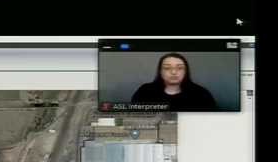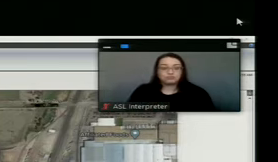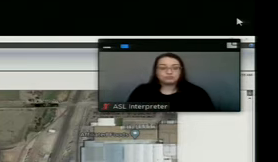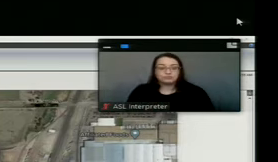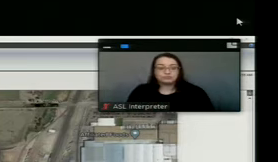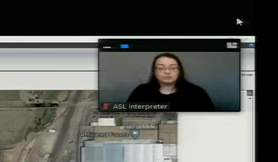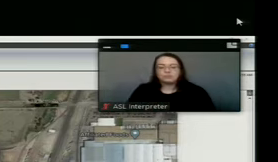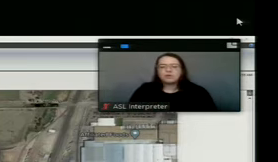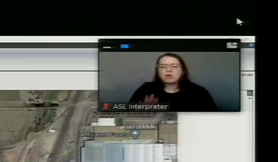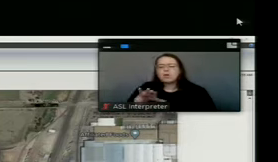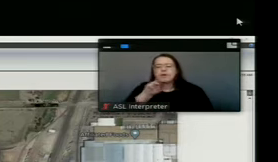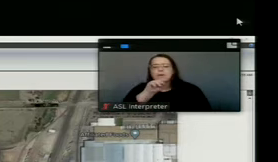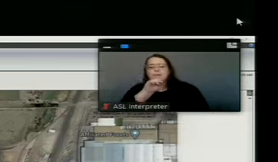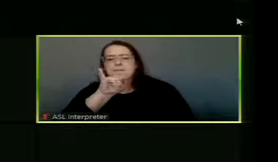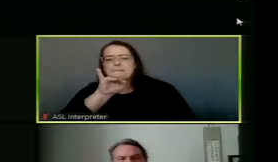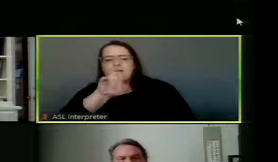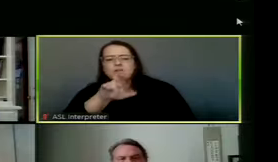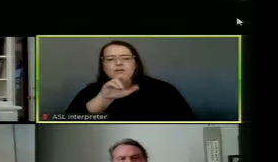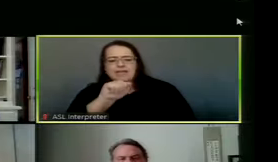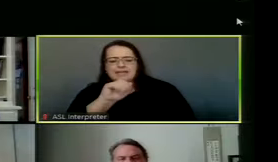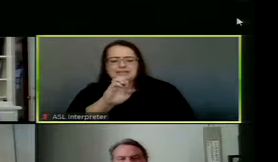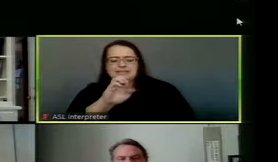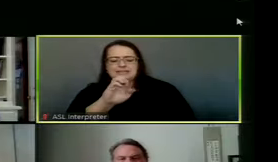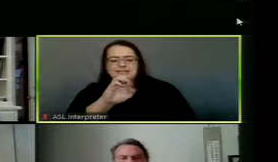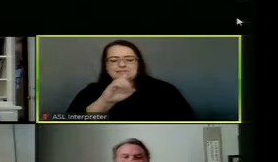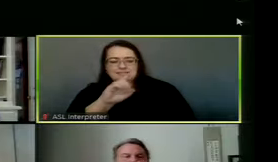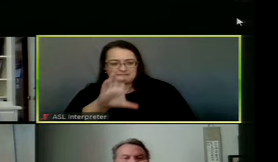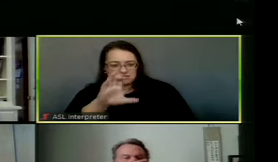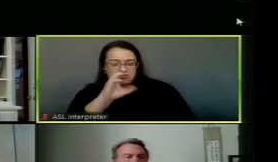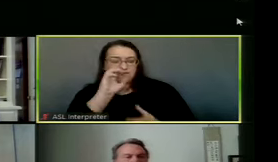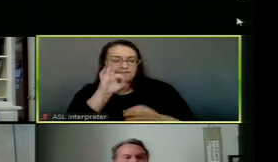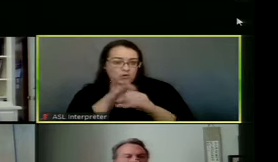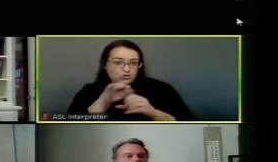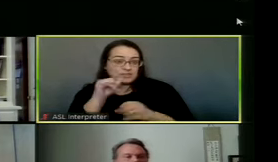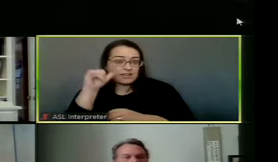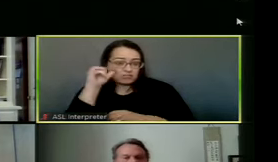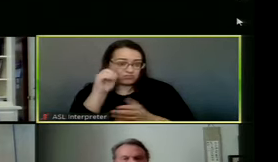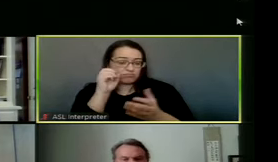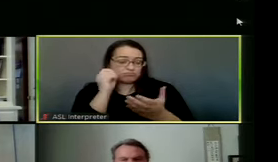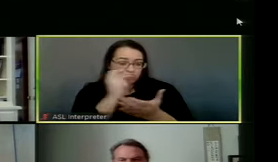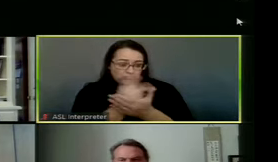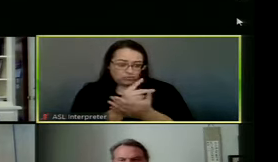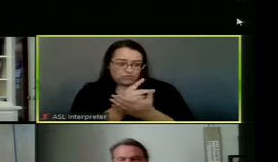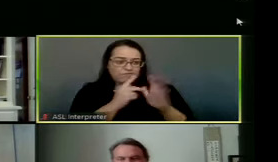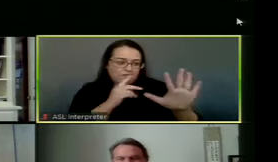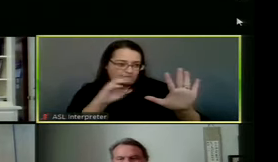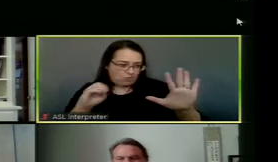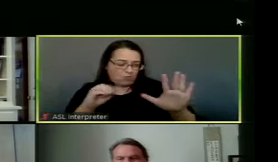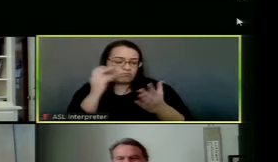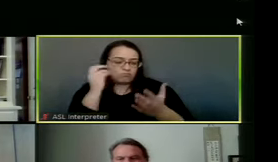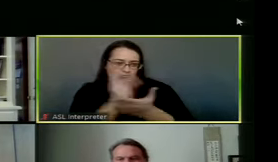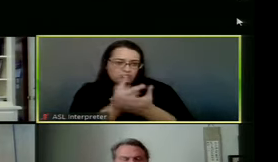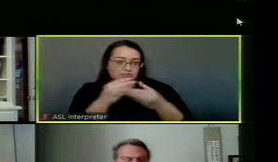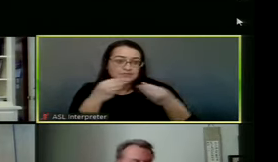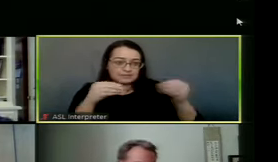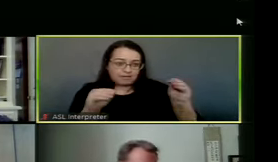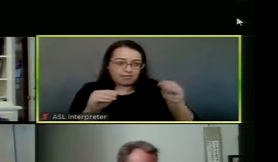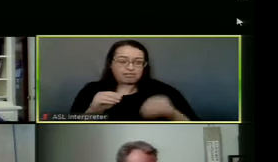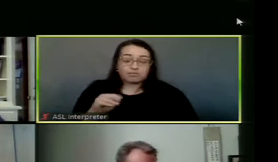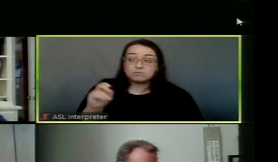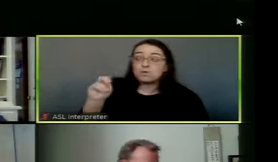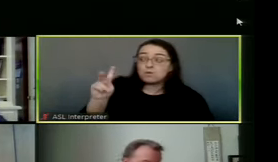And Mayor, the AEDC board voted yesterday on a 5-0 vote to approve the sale. Okay.